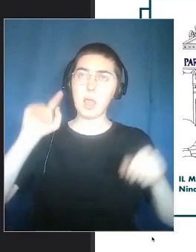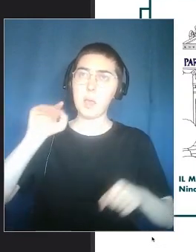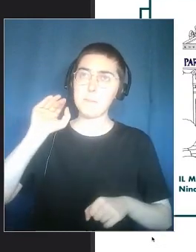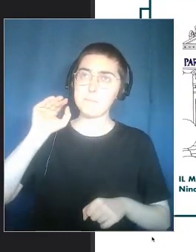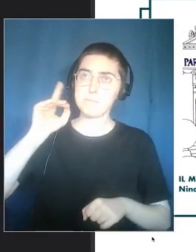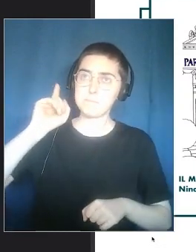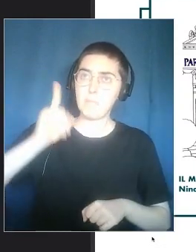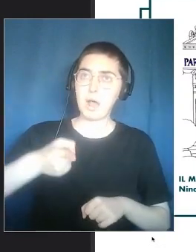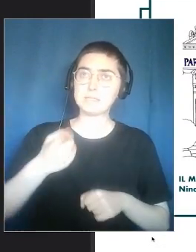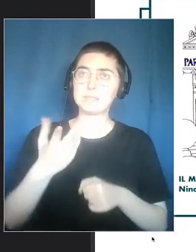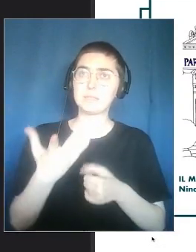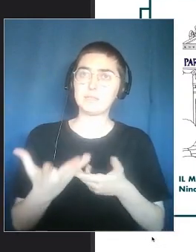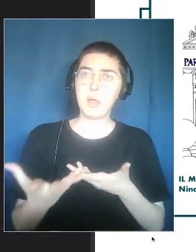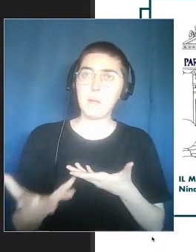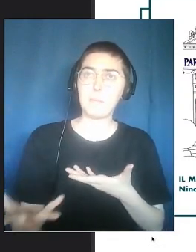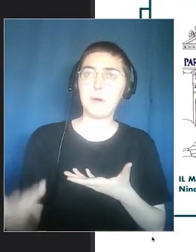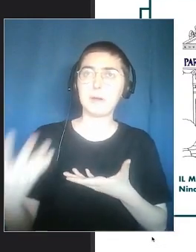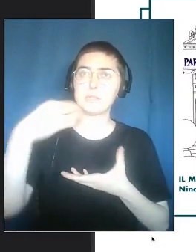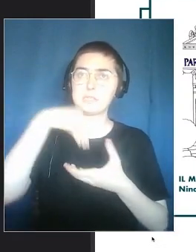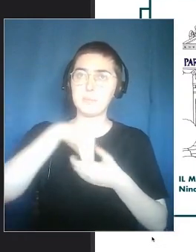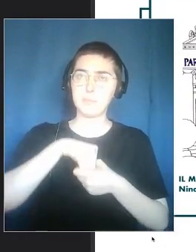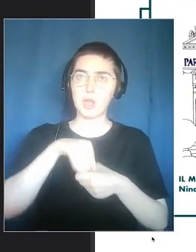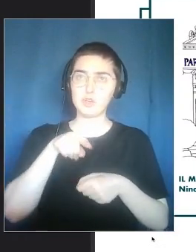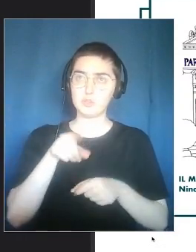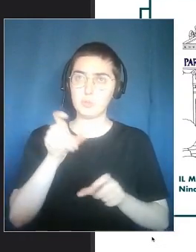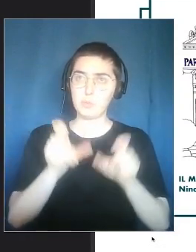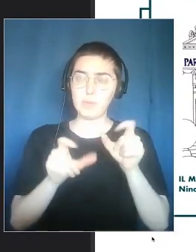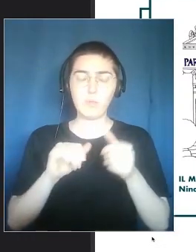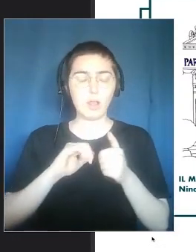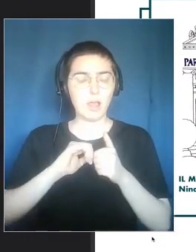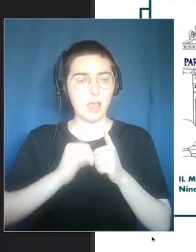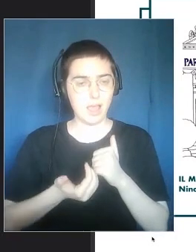To. Conceived. Are. Participative. Institutions.